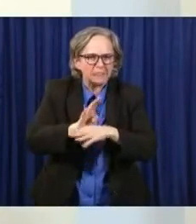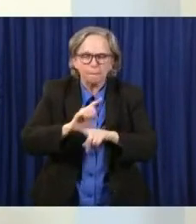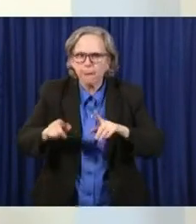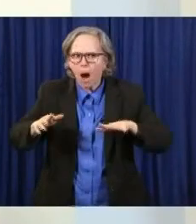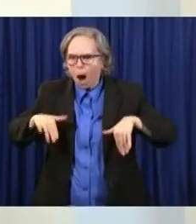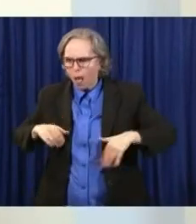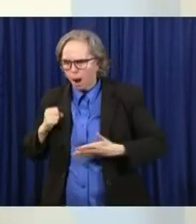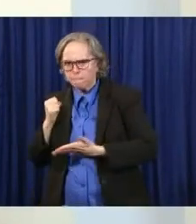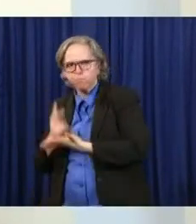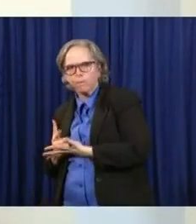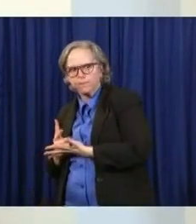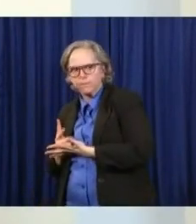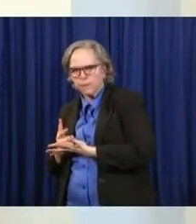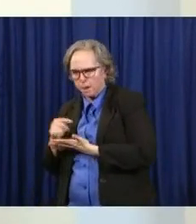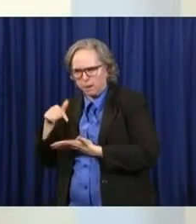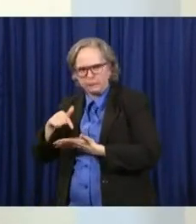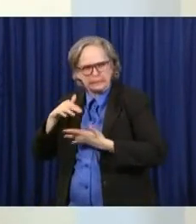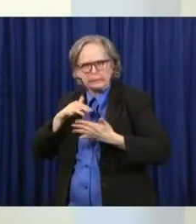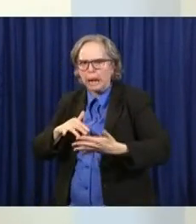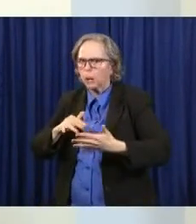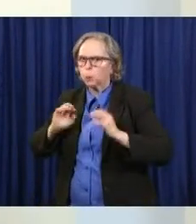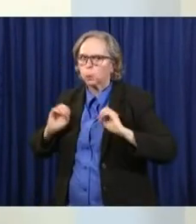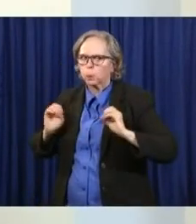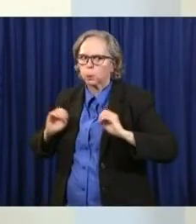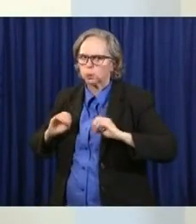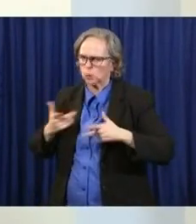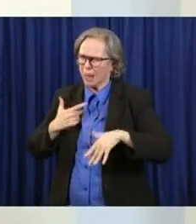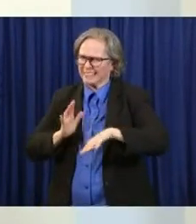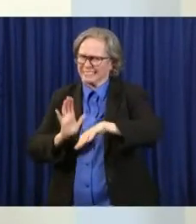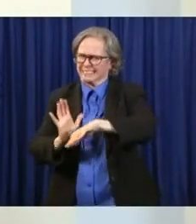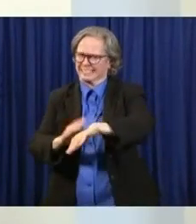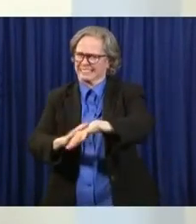So that's just a caveat that I'd like to put out there now.